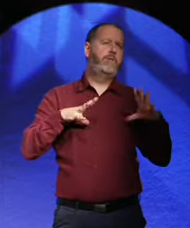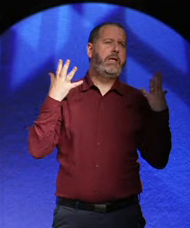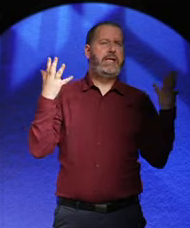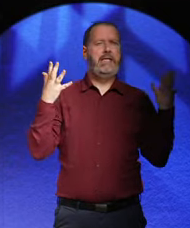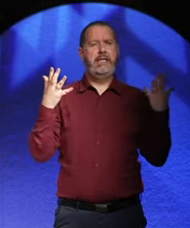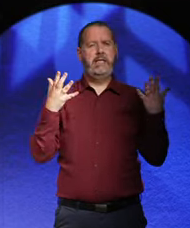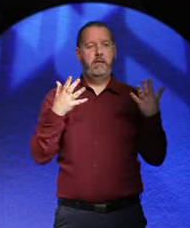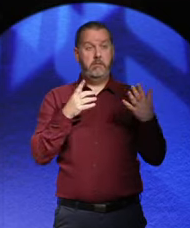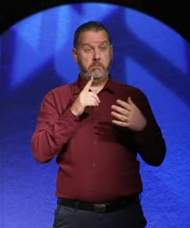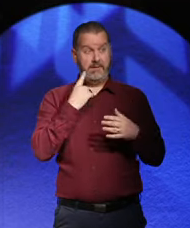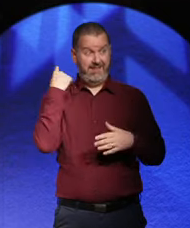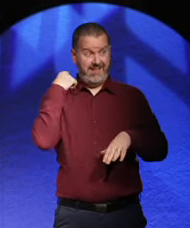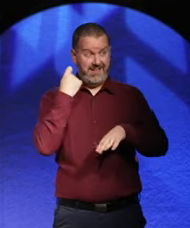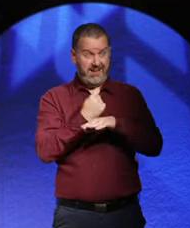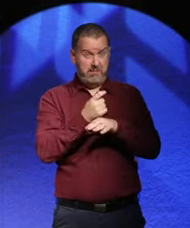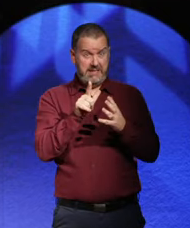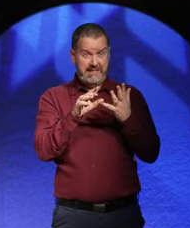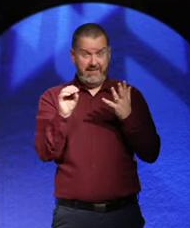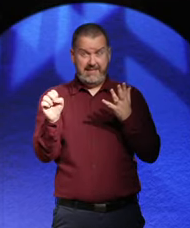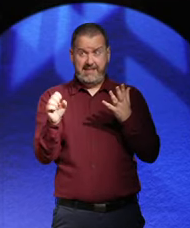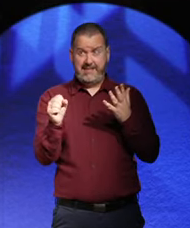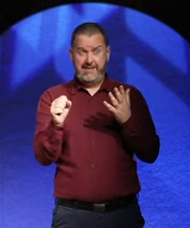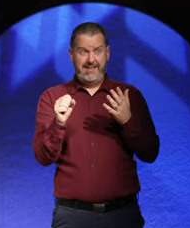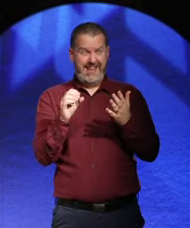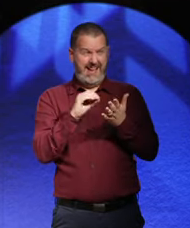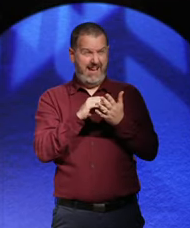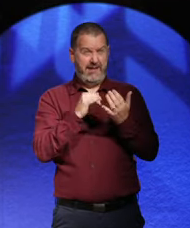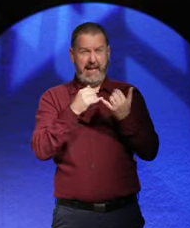tell you is that, you know, there was like a toilet paper strike.